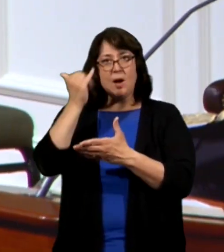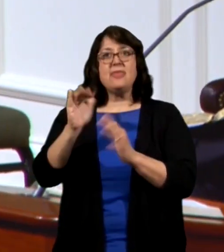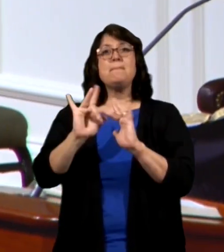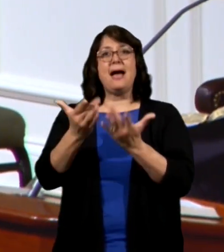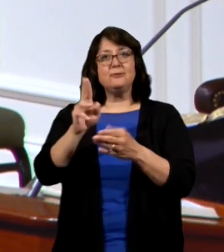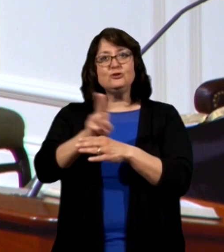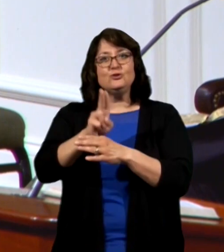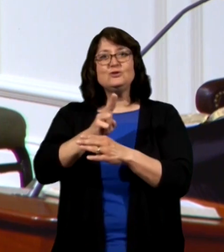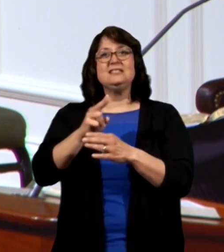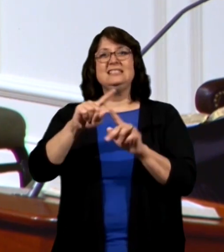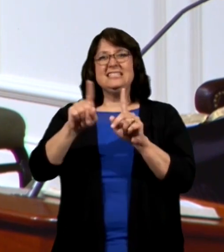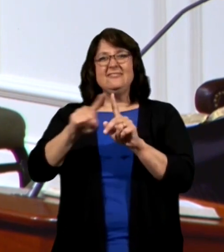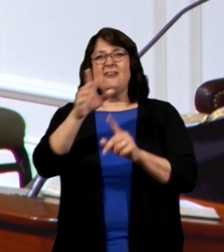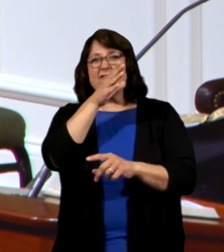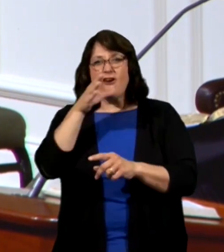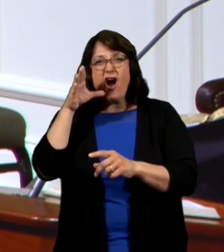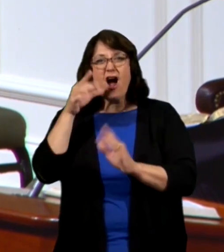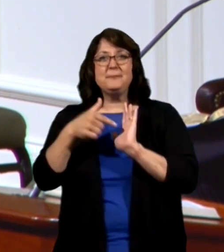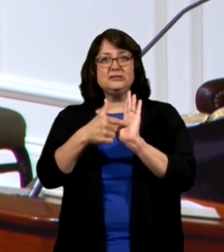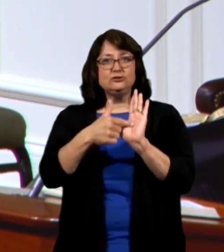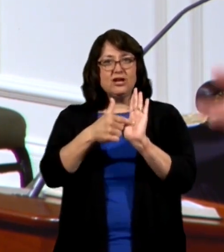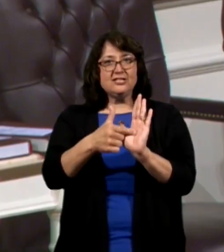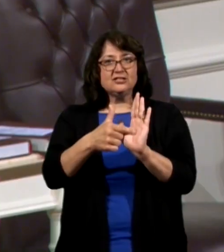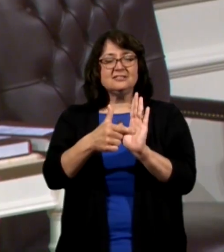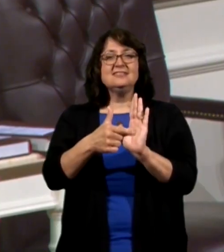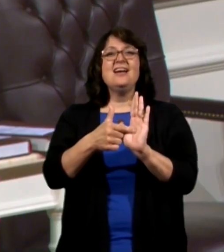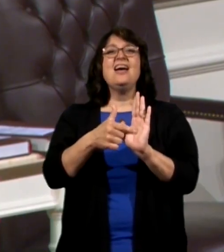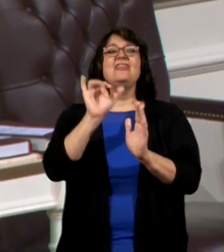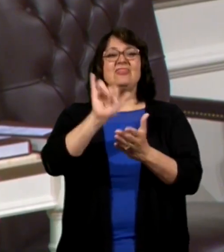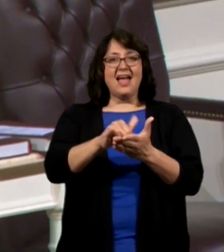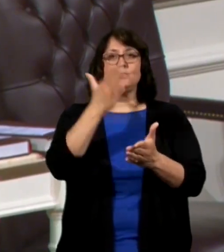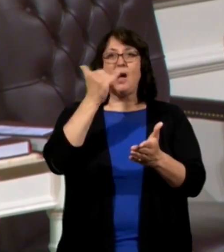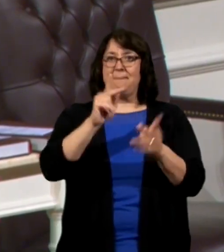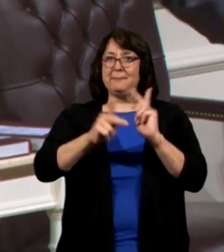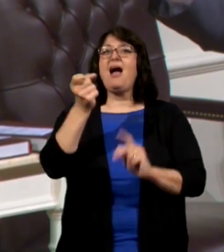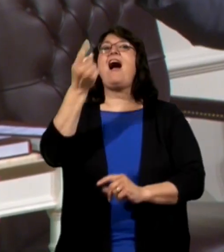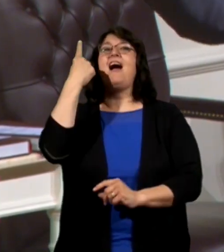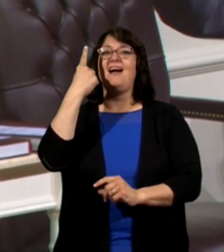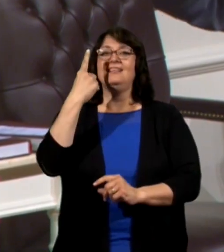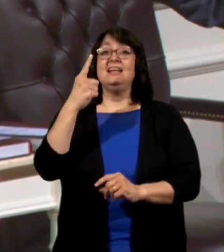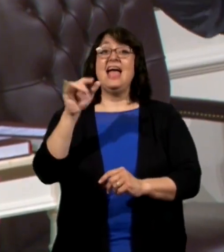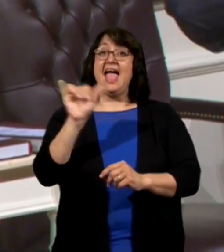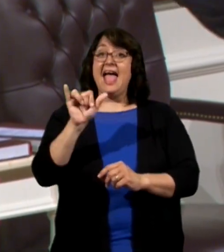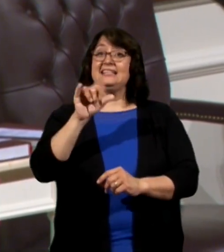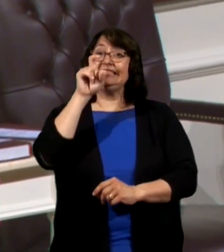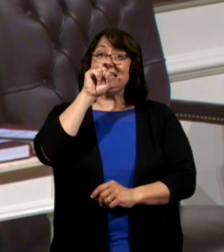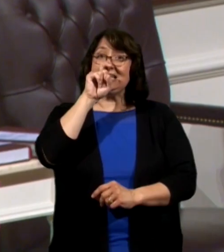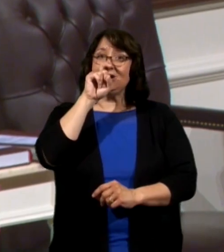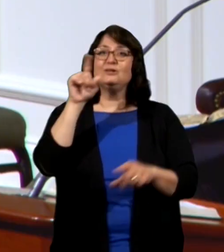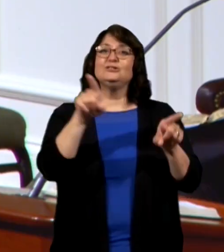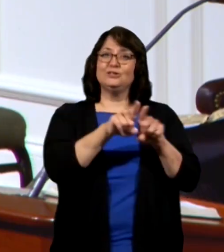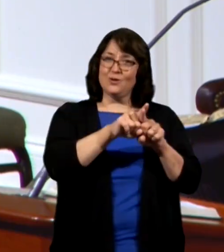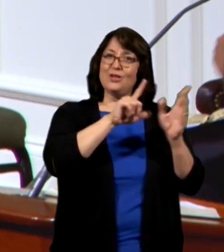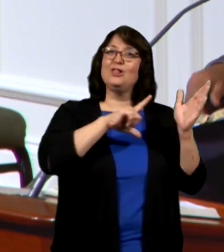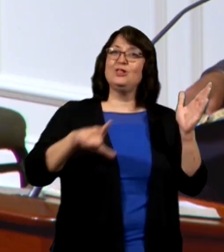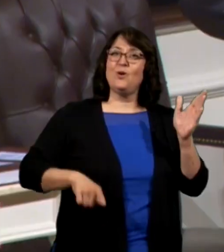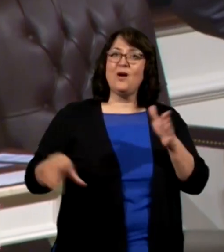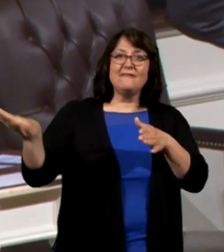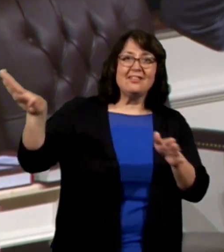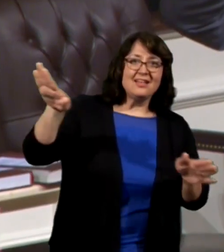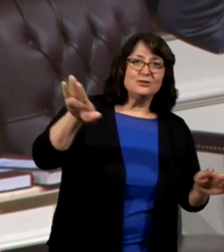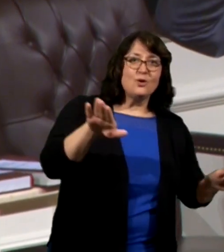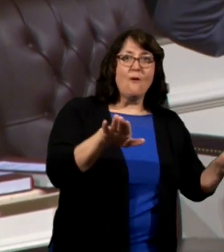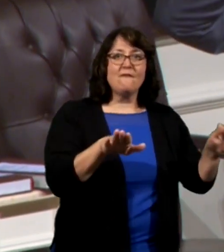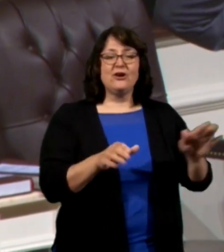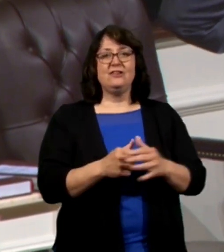the Bible uses all these farm illustrations, they got that. As an eagle, so the Lord flutters over.